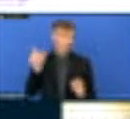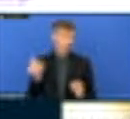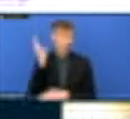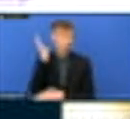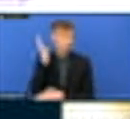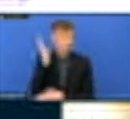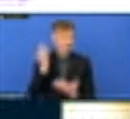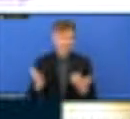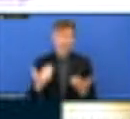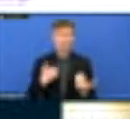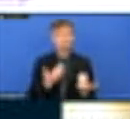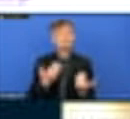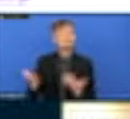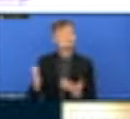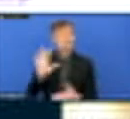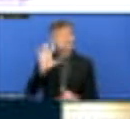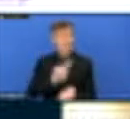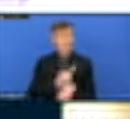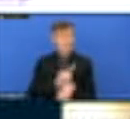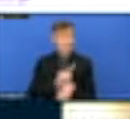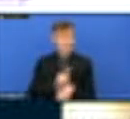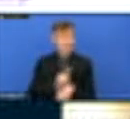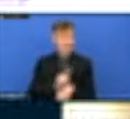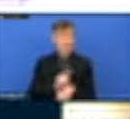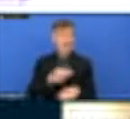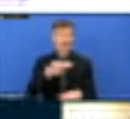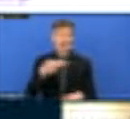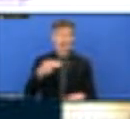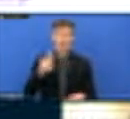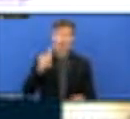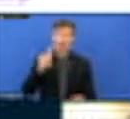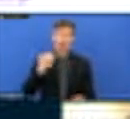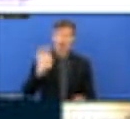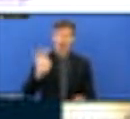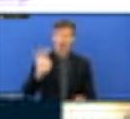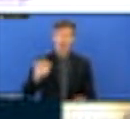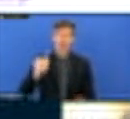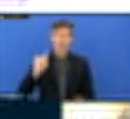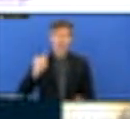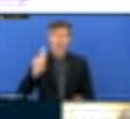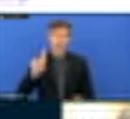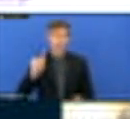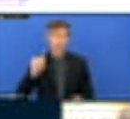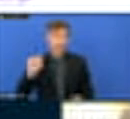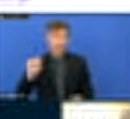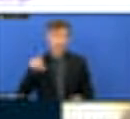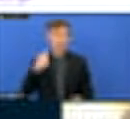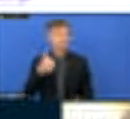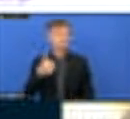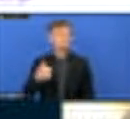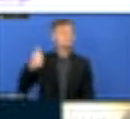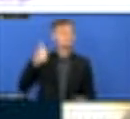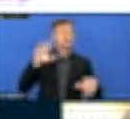intervention, Mr. Raftuts, who is the Director of the Global Solutions Division at the United